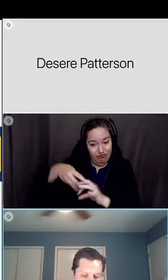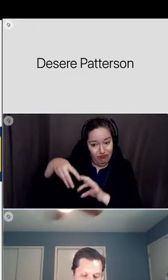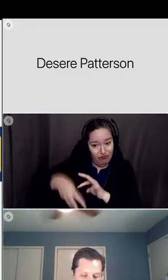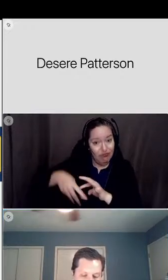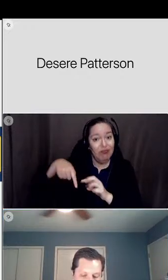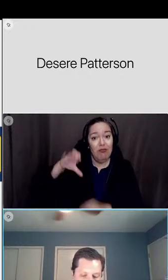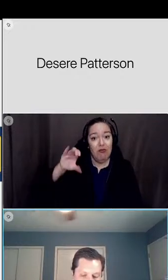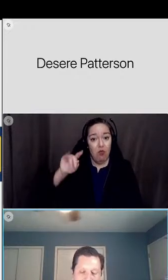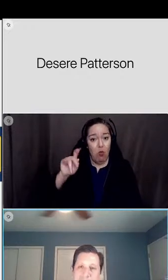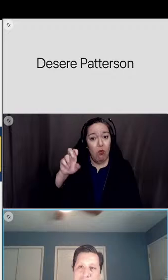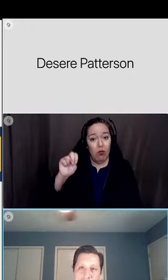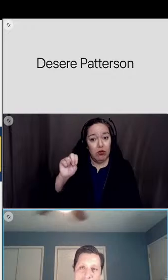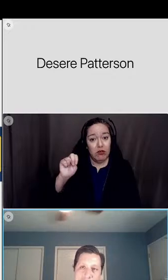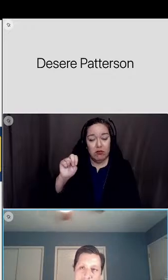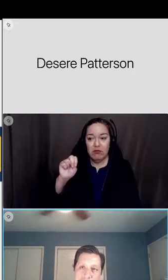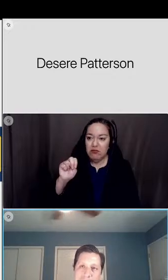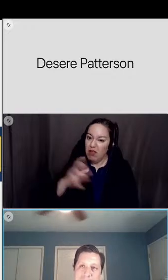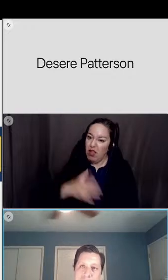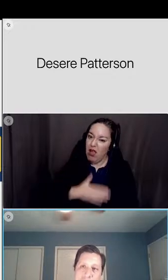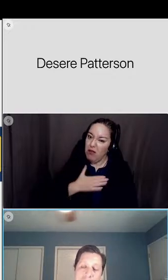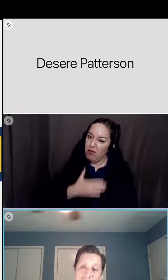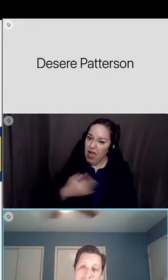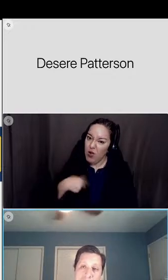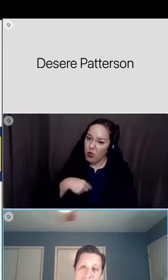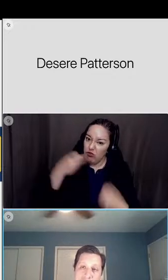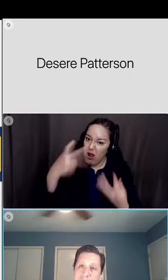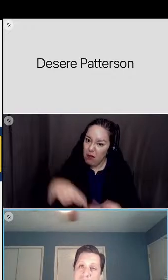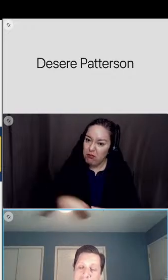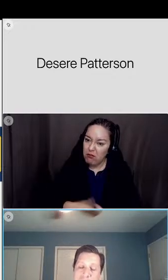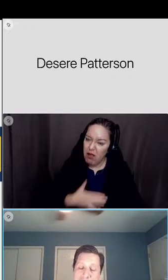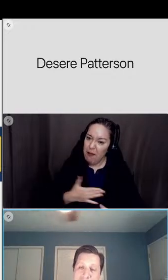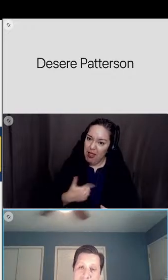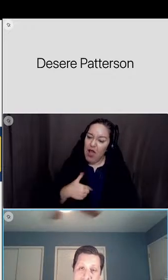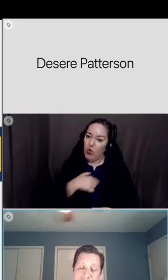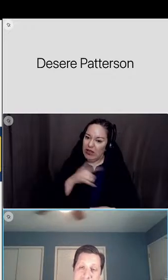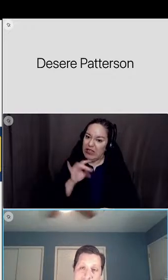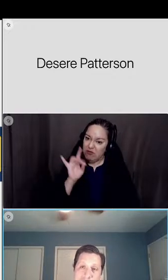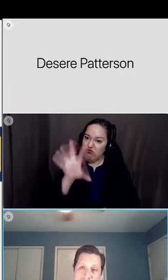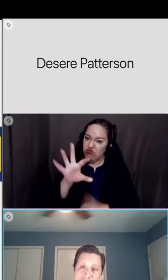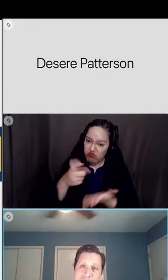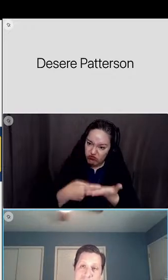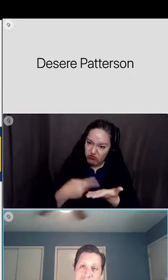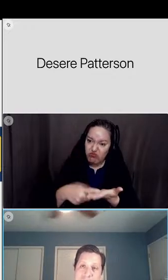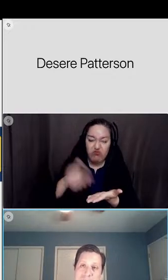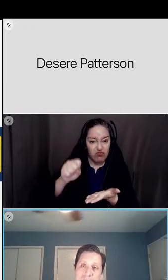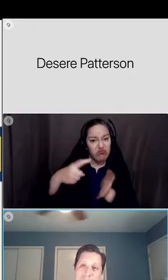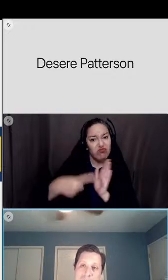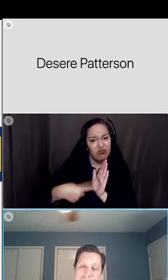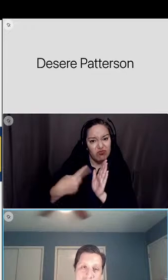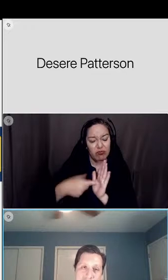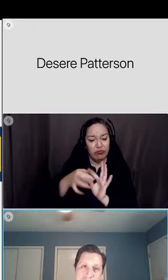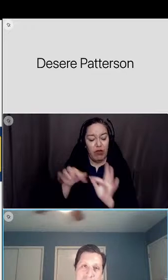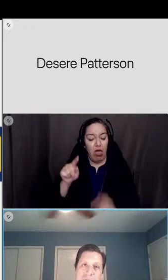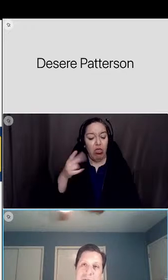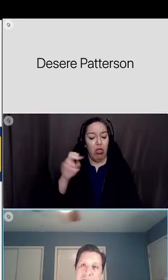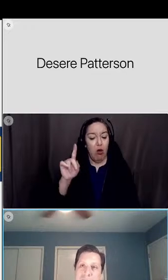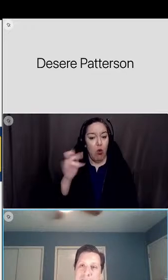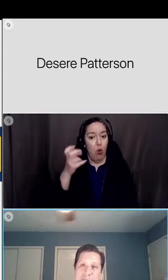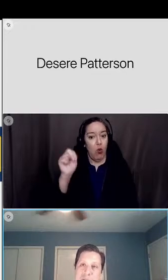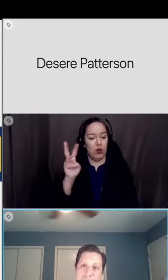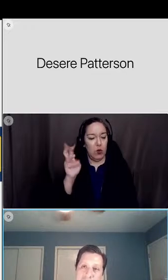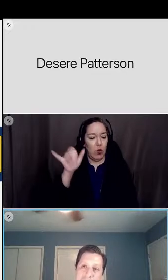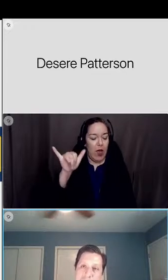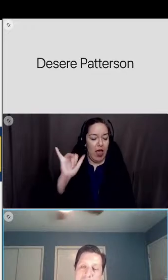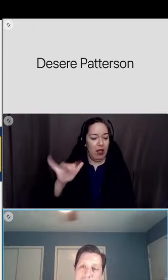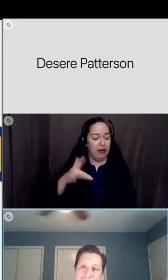i'm glad that we brought it up i'm glad that we brought up the fact that it's off that it's that it is at times used in a negative connotation i've heard it used